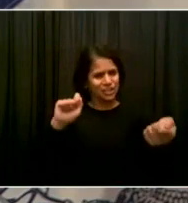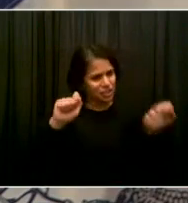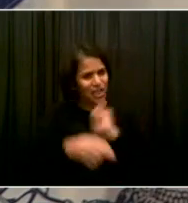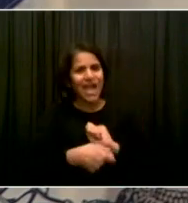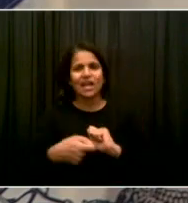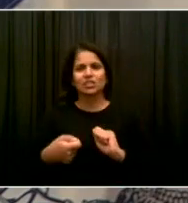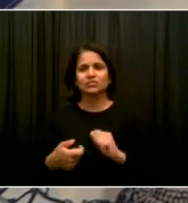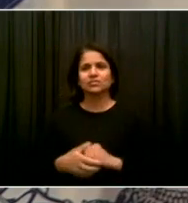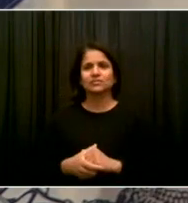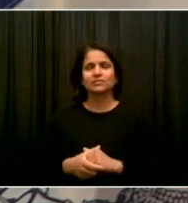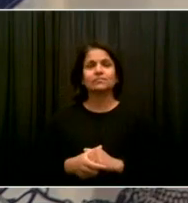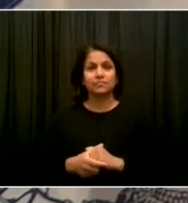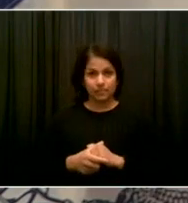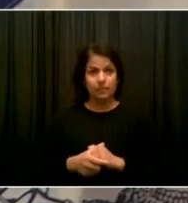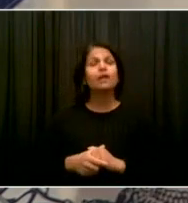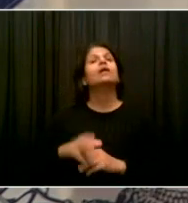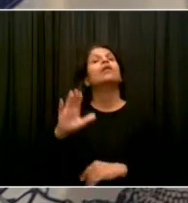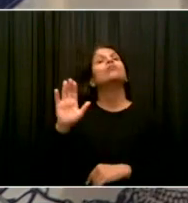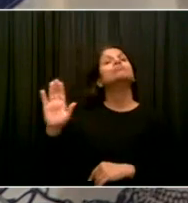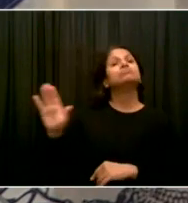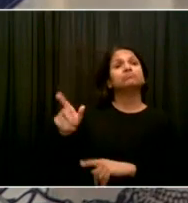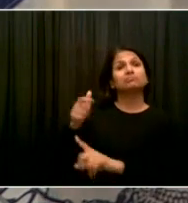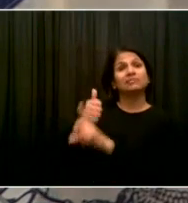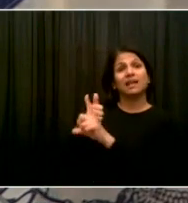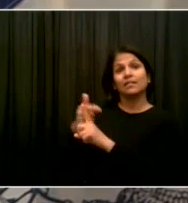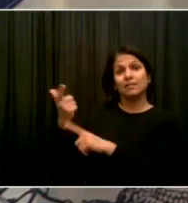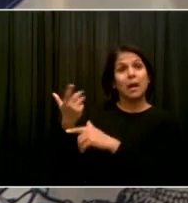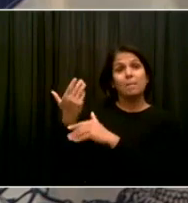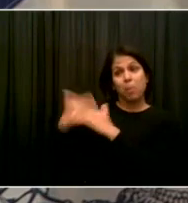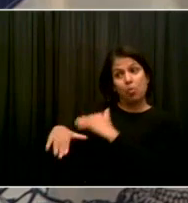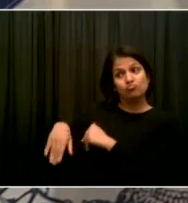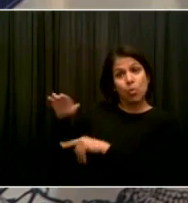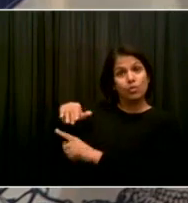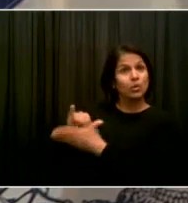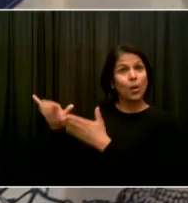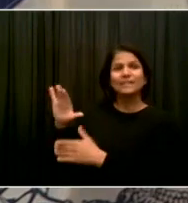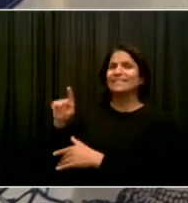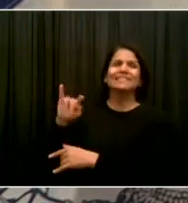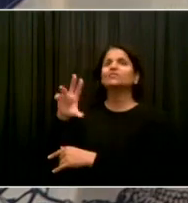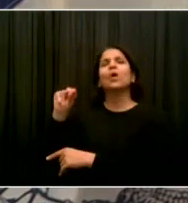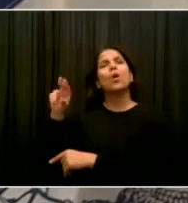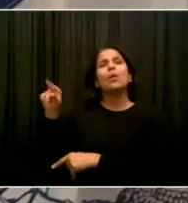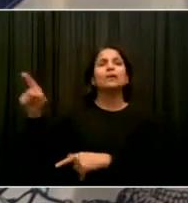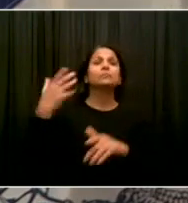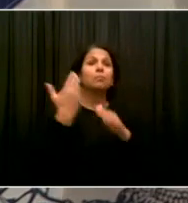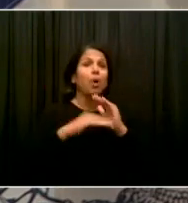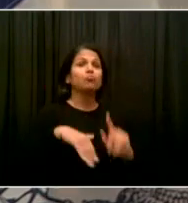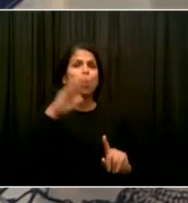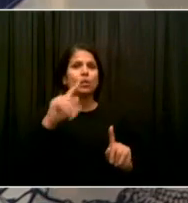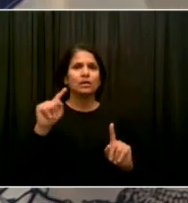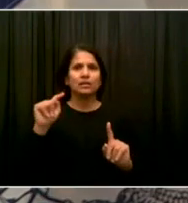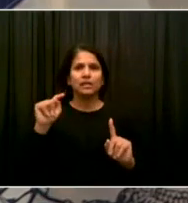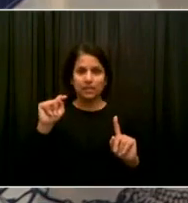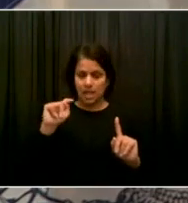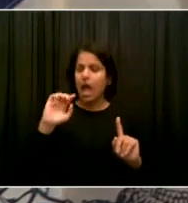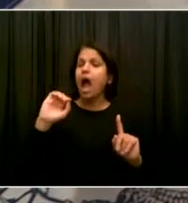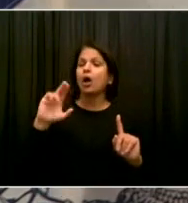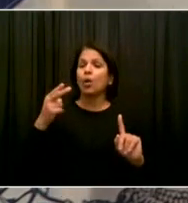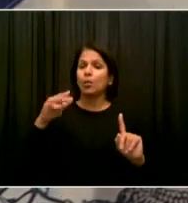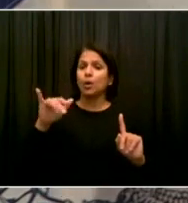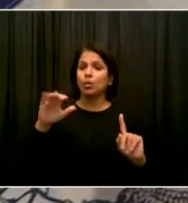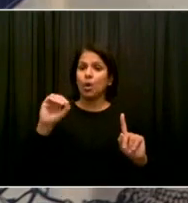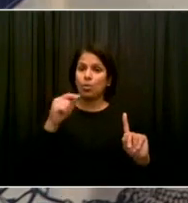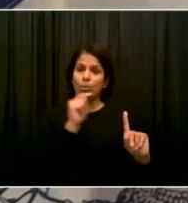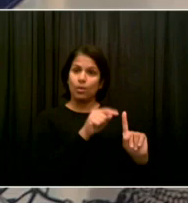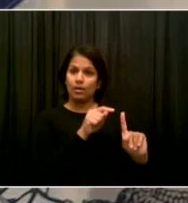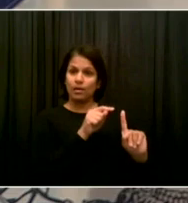be born here. She was born in Toledo, Ohio, and came to New York City like so many others, seeing a